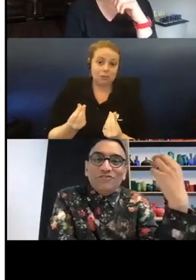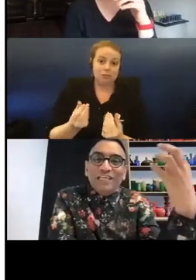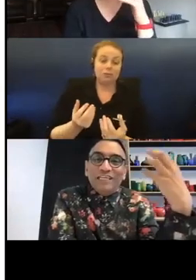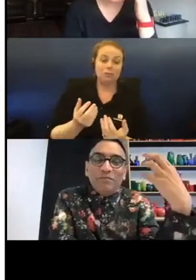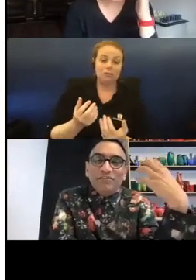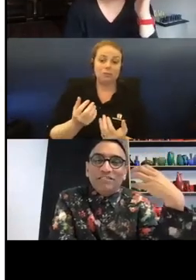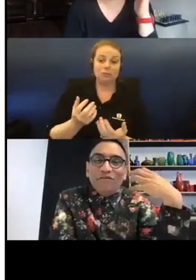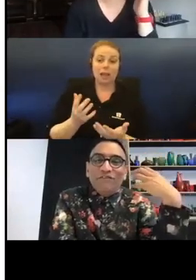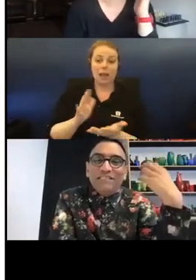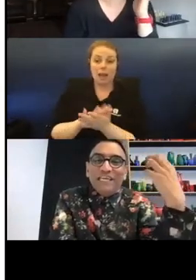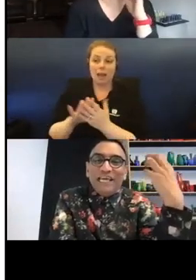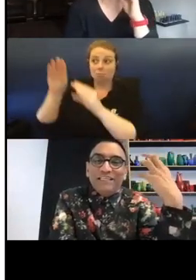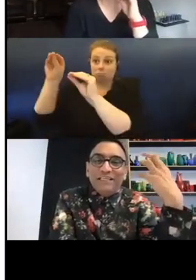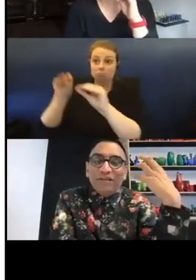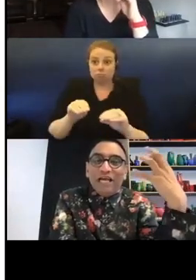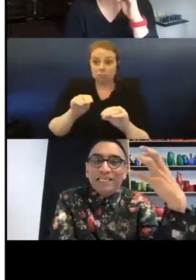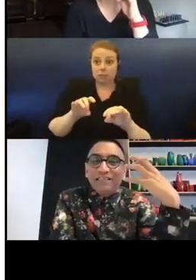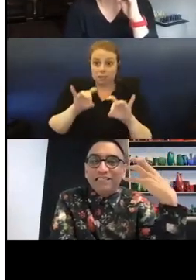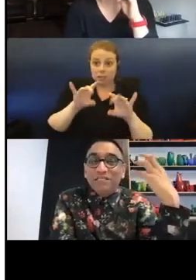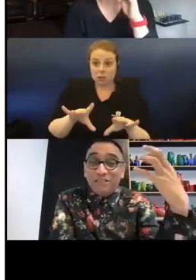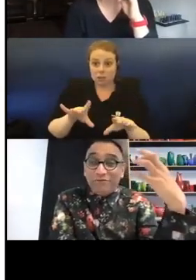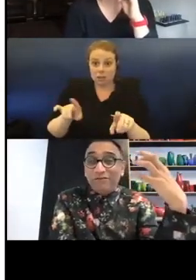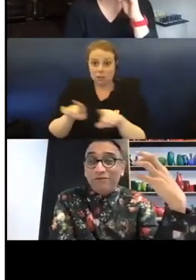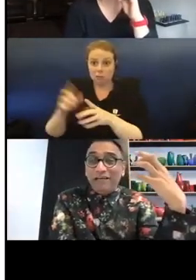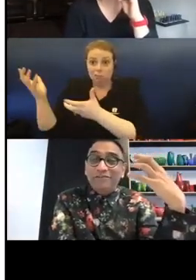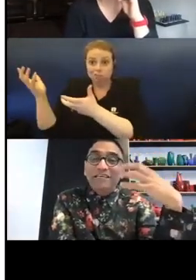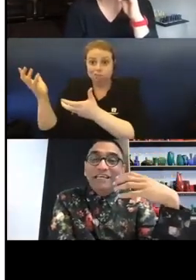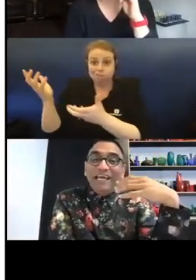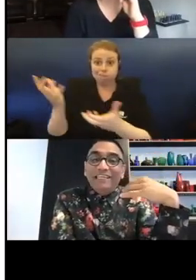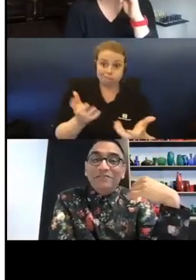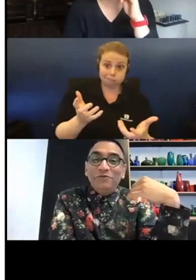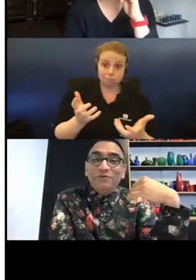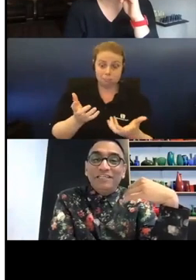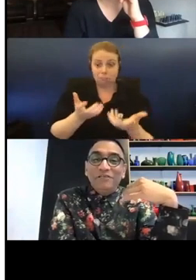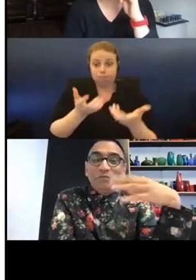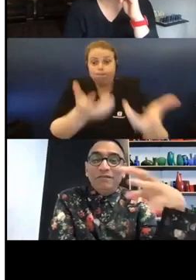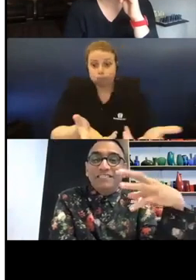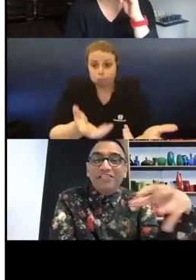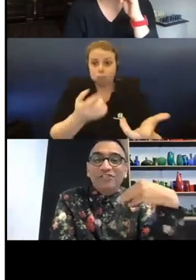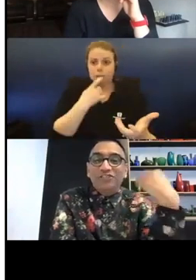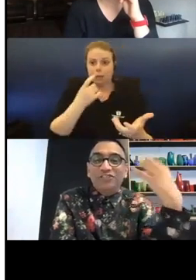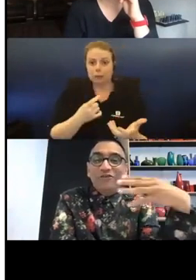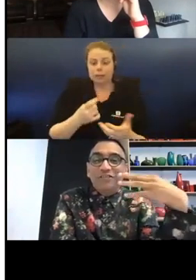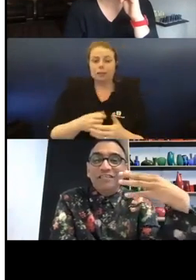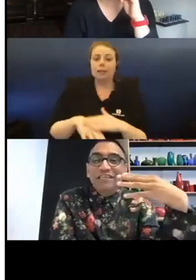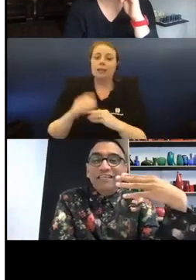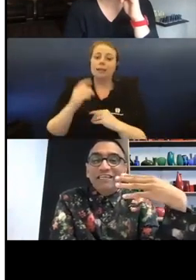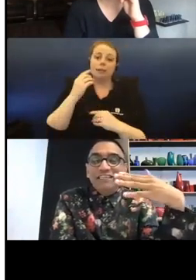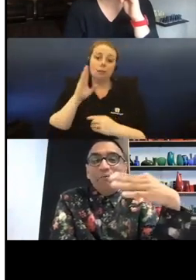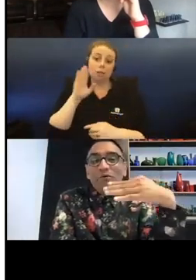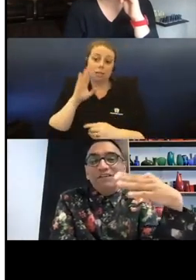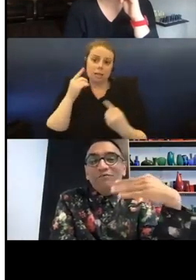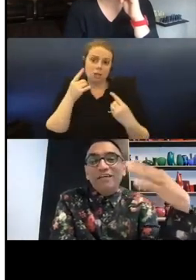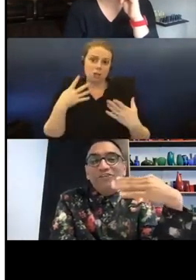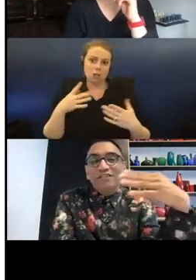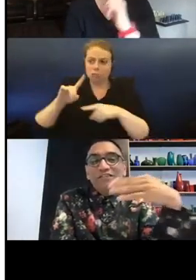Australia, but just the physicality of lugging this material around. And in your presentation, you showed it in a